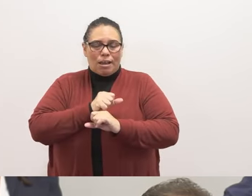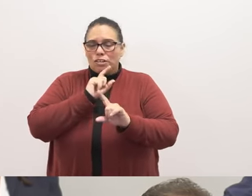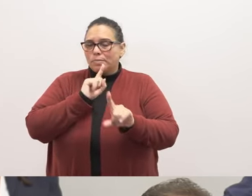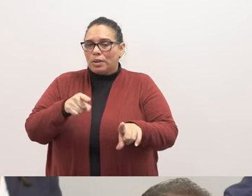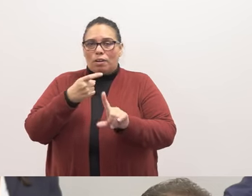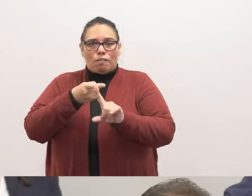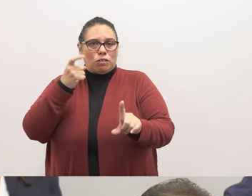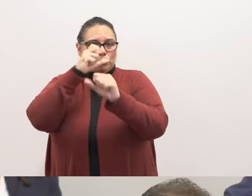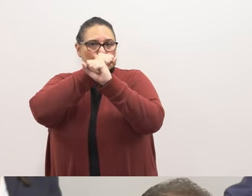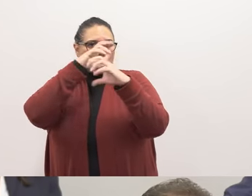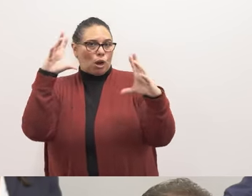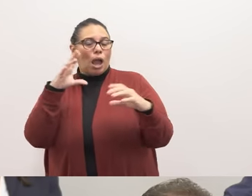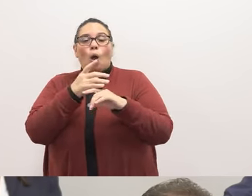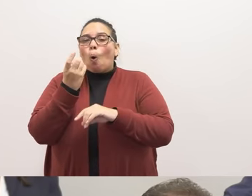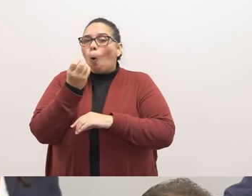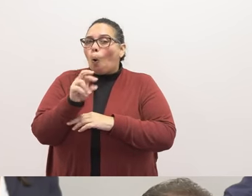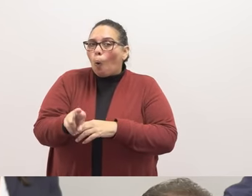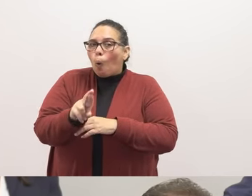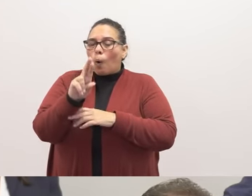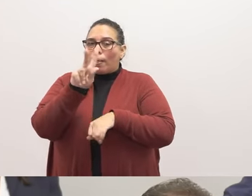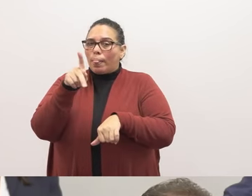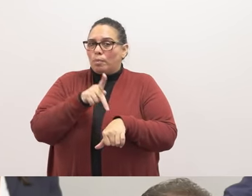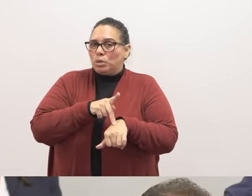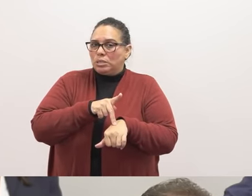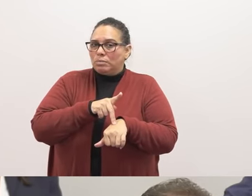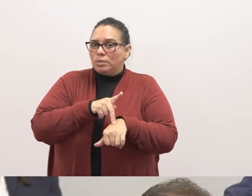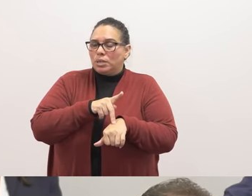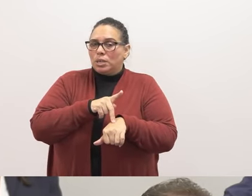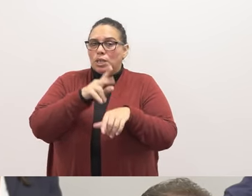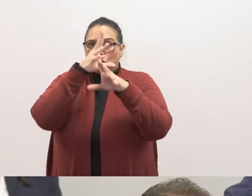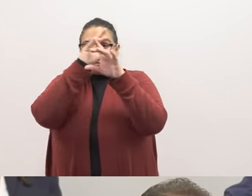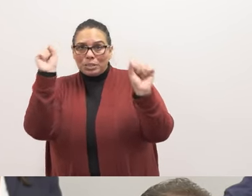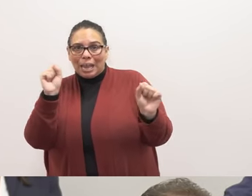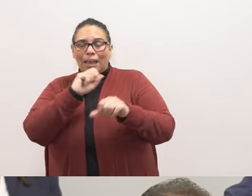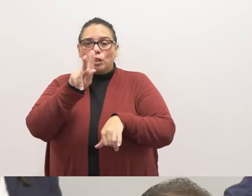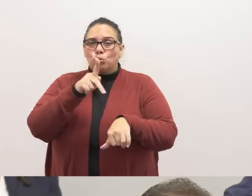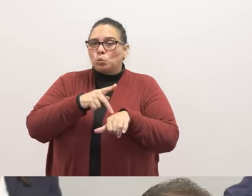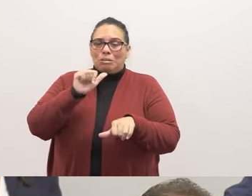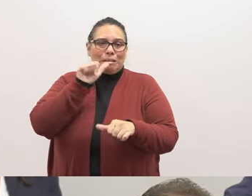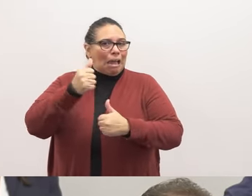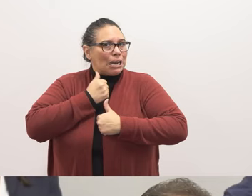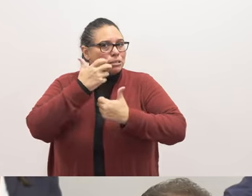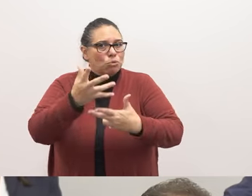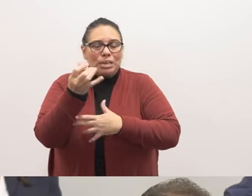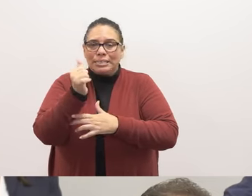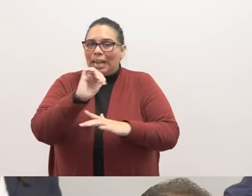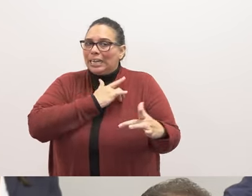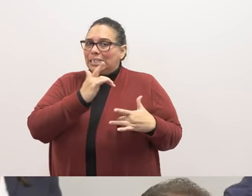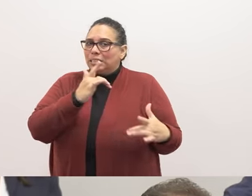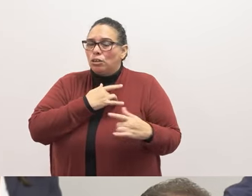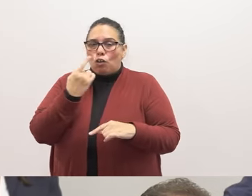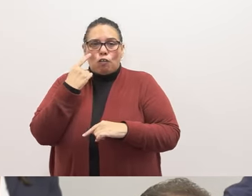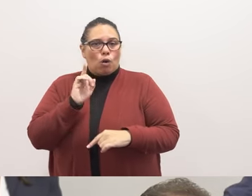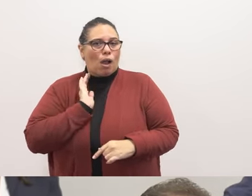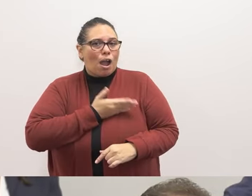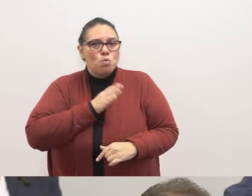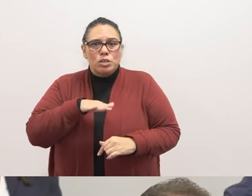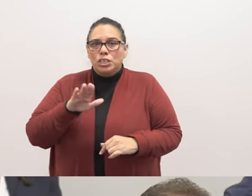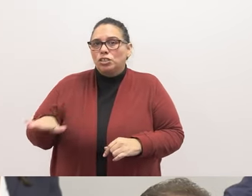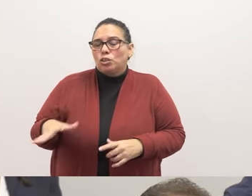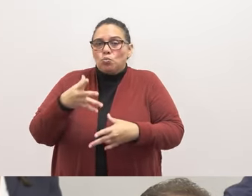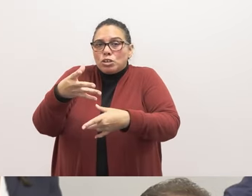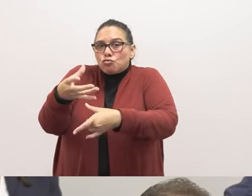the superintendent or the principal. The superintendent and the principal did not express any concern for our children that we